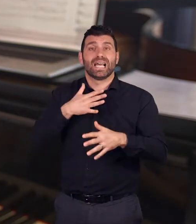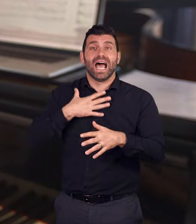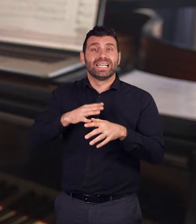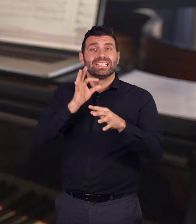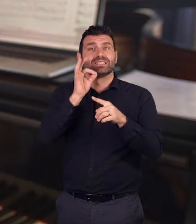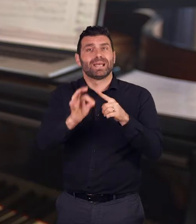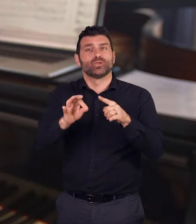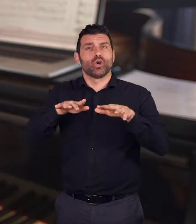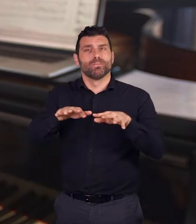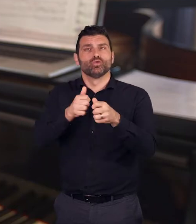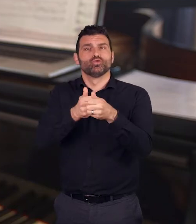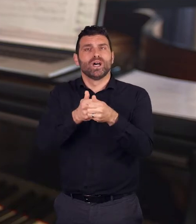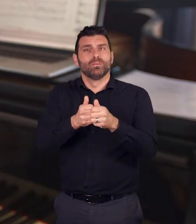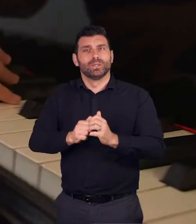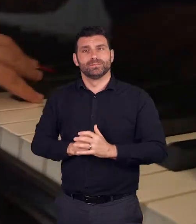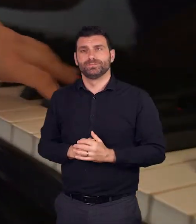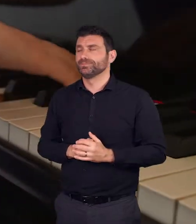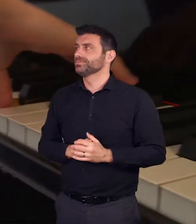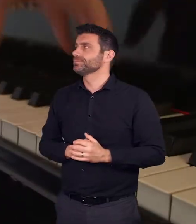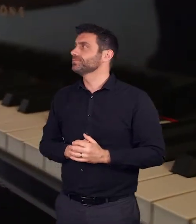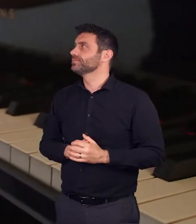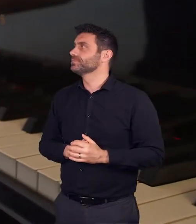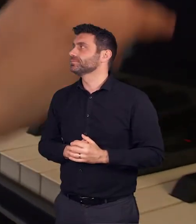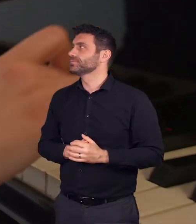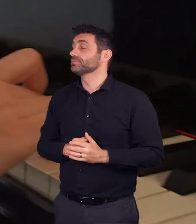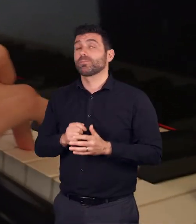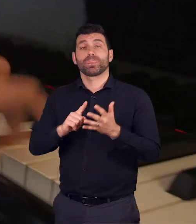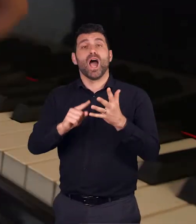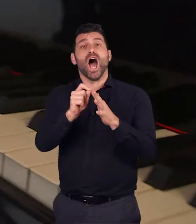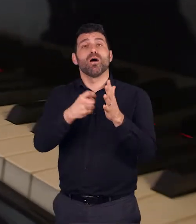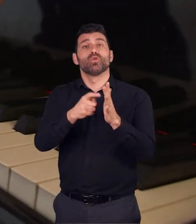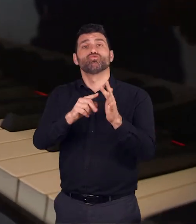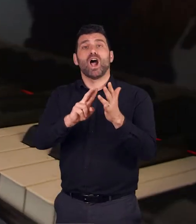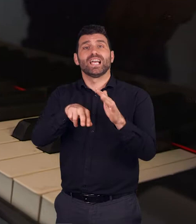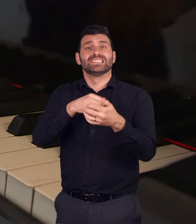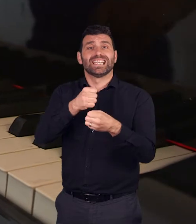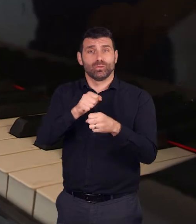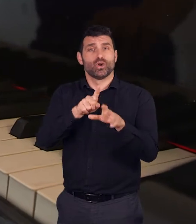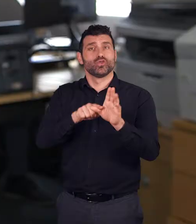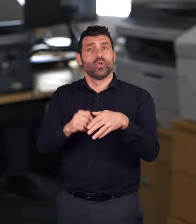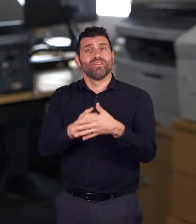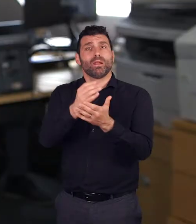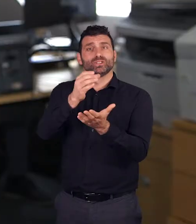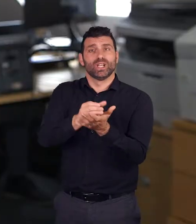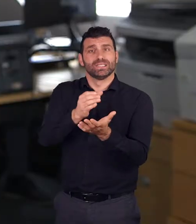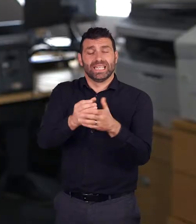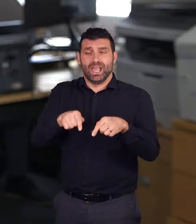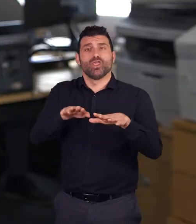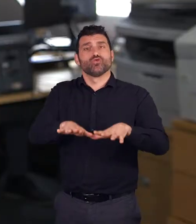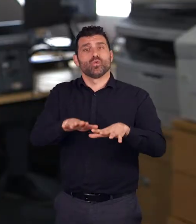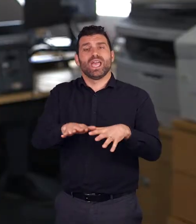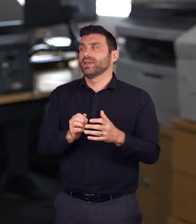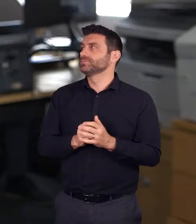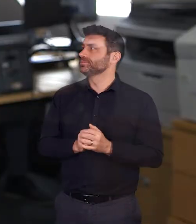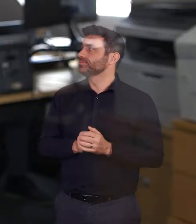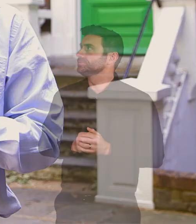I need a special computer uprising is a youth development charity that